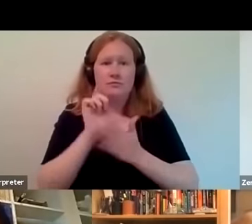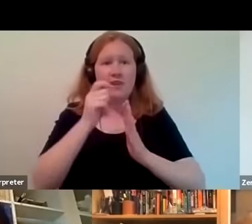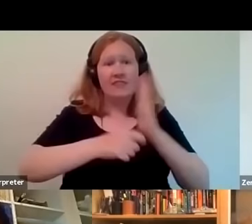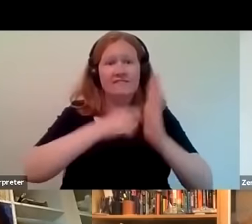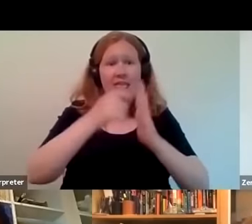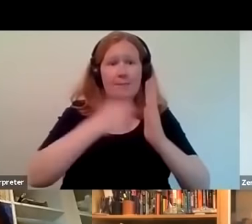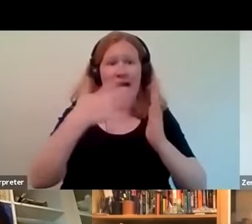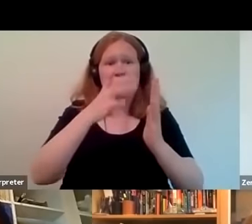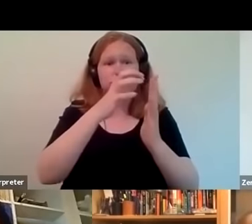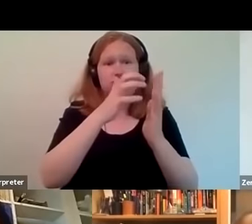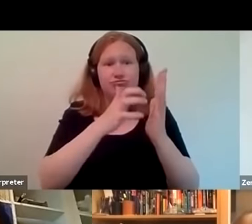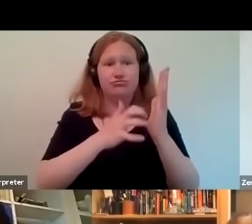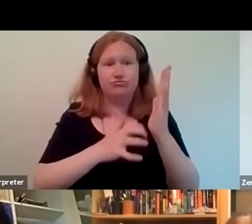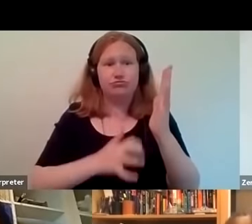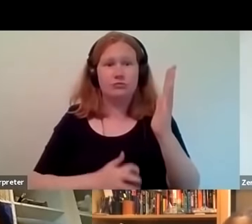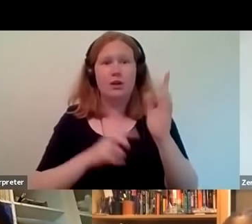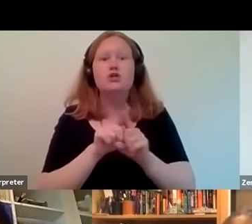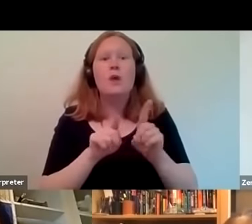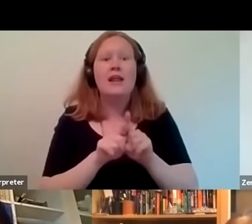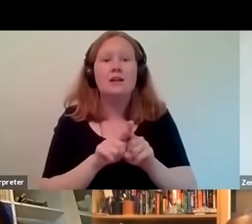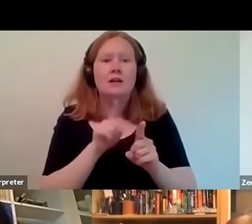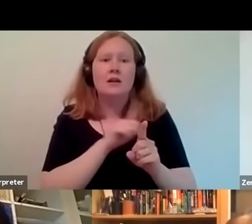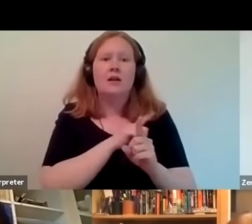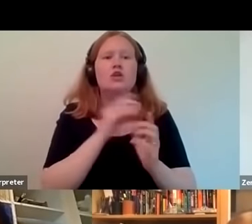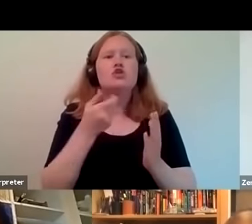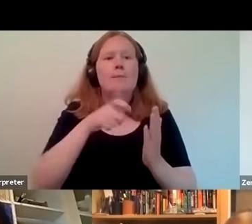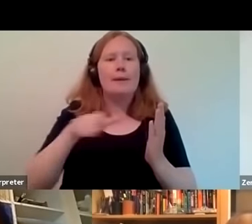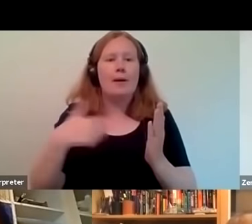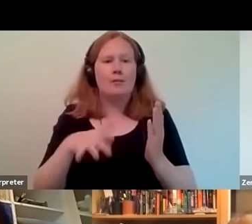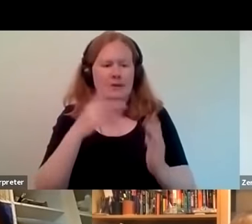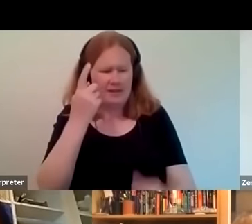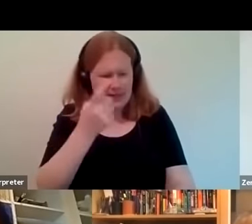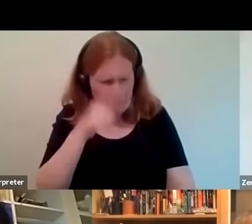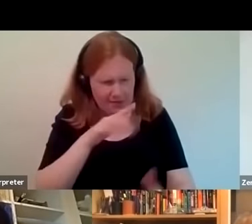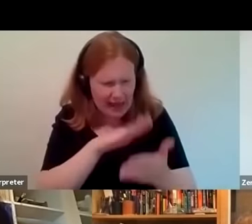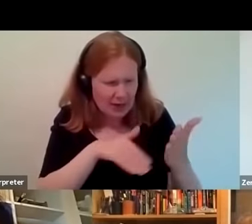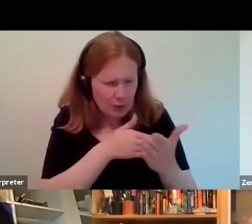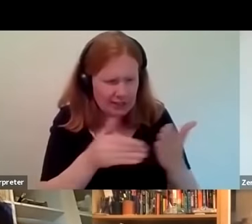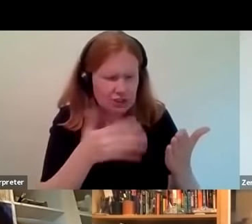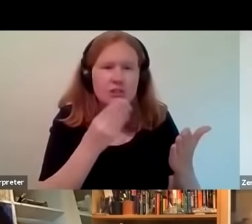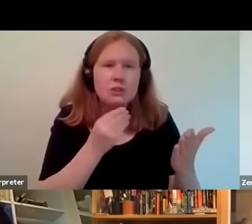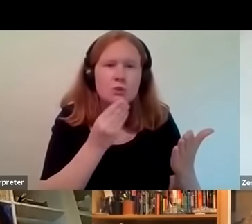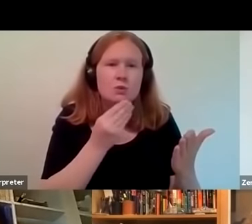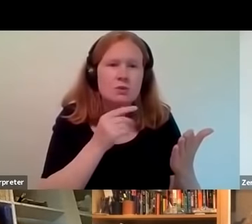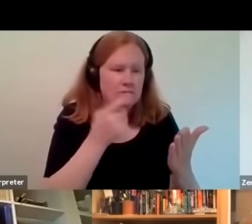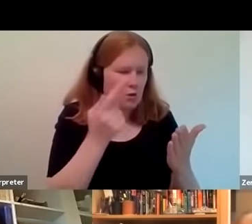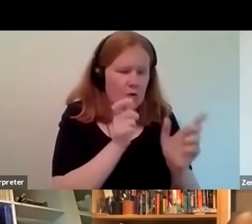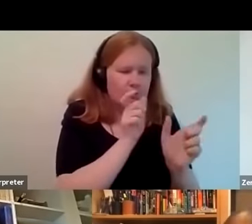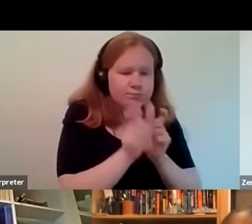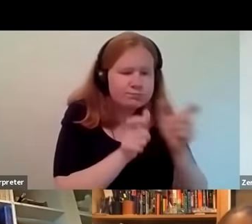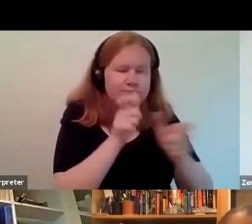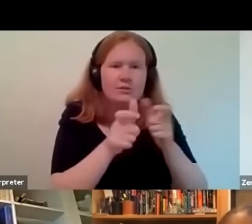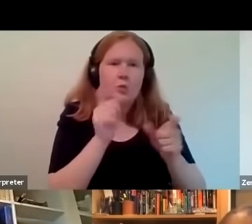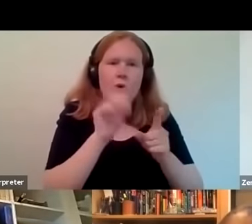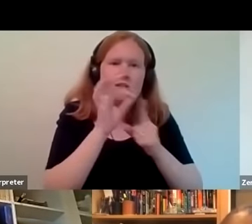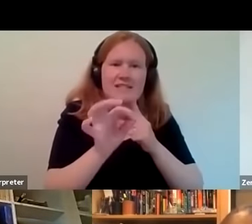uh because in some cases people are studying even the language that is used the um uh vocabulary